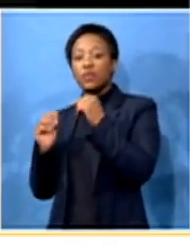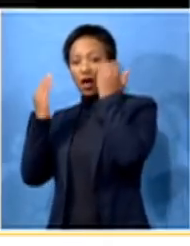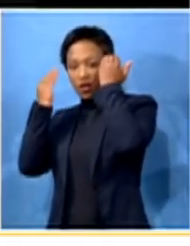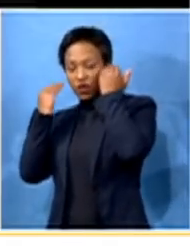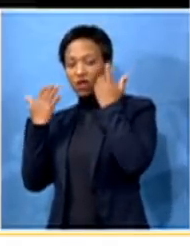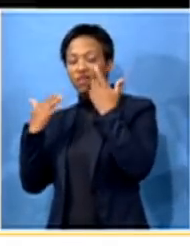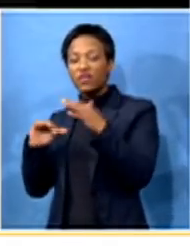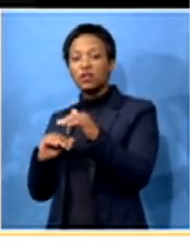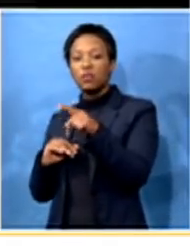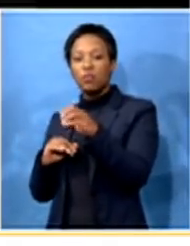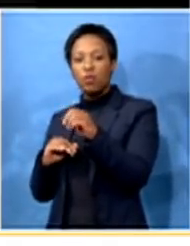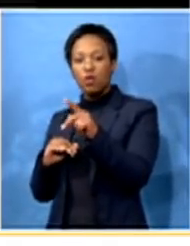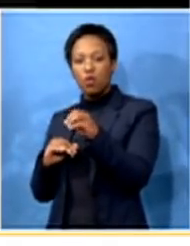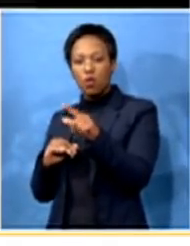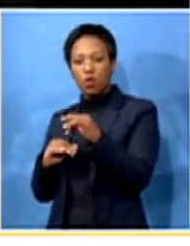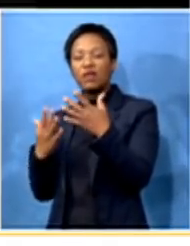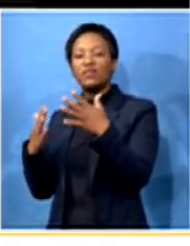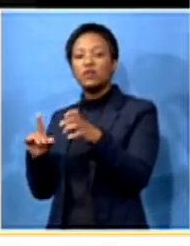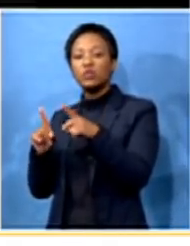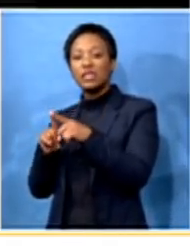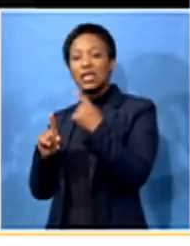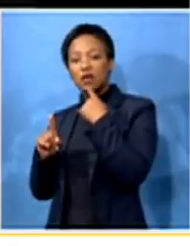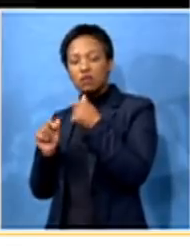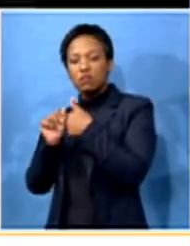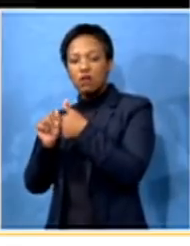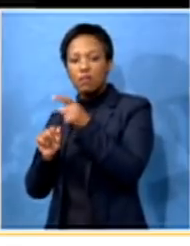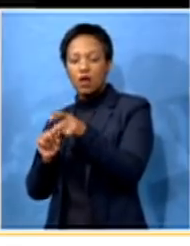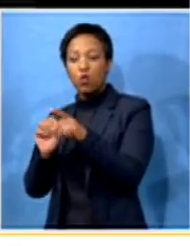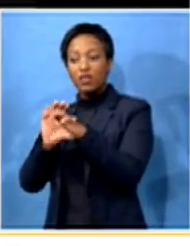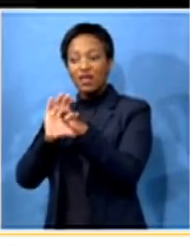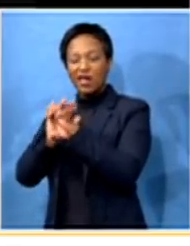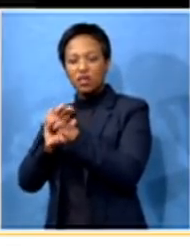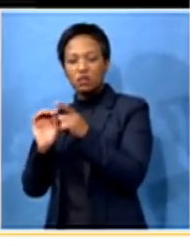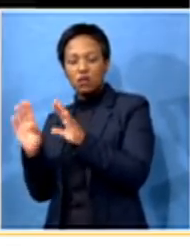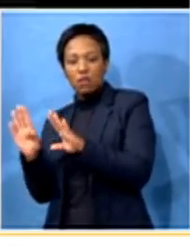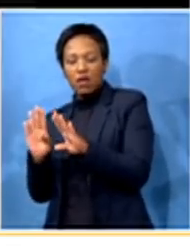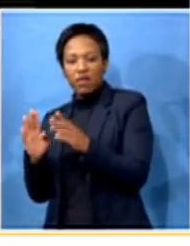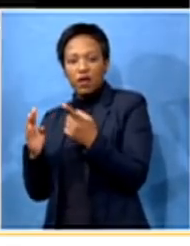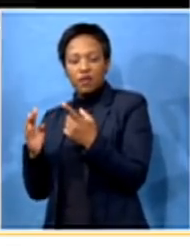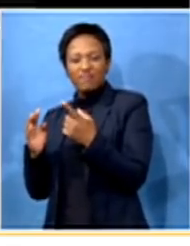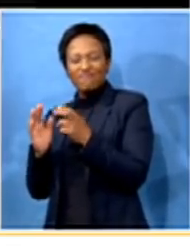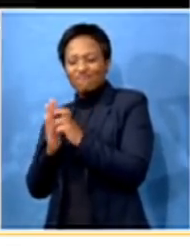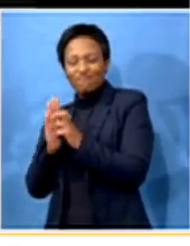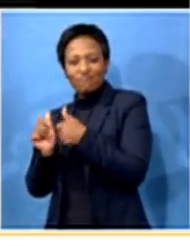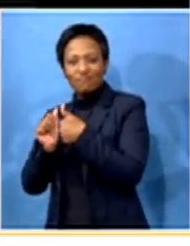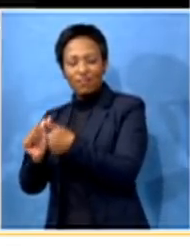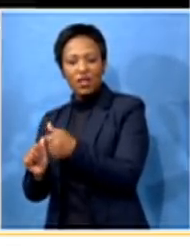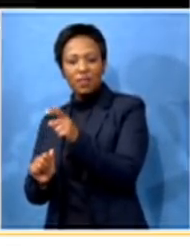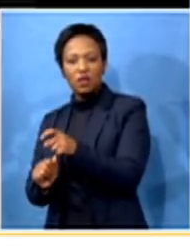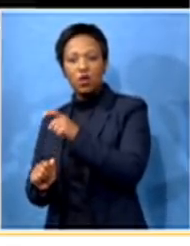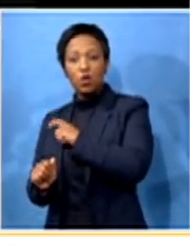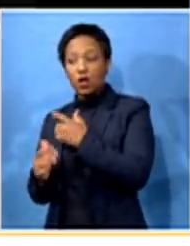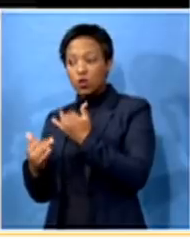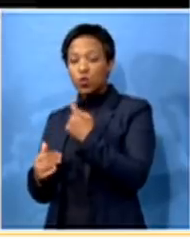of scoundrels. The other thing is about ethical codes of conduct, about moral principles. Because as you